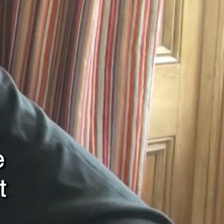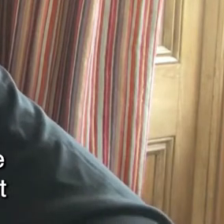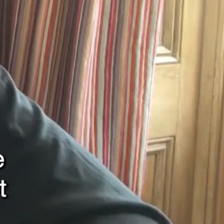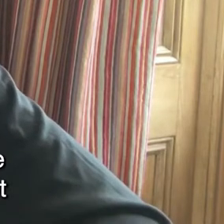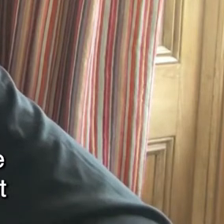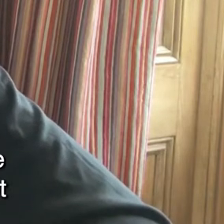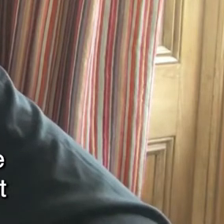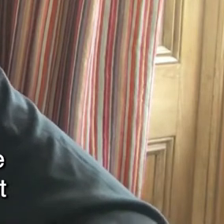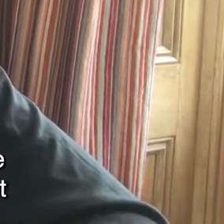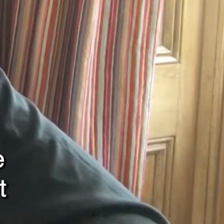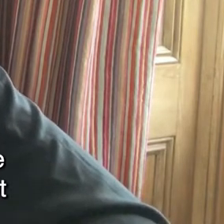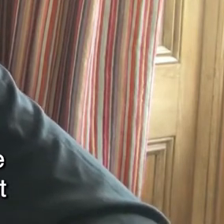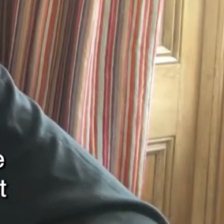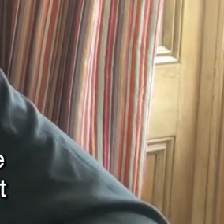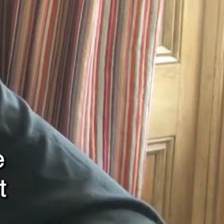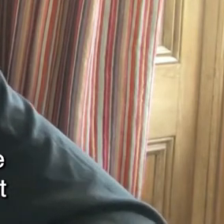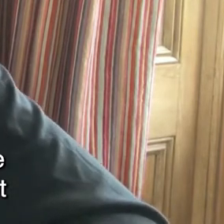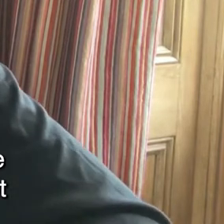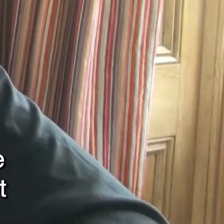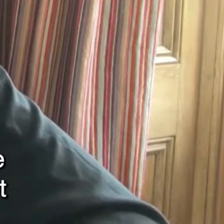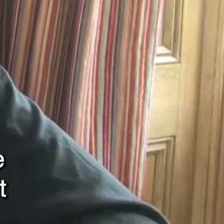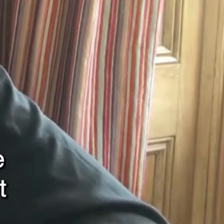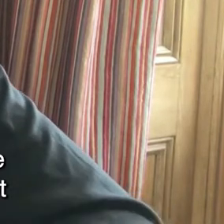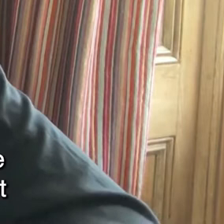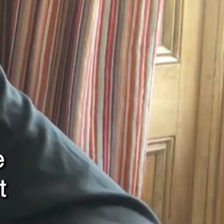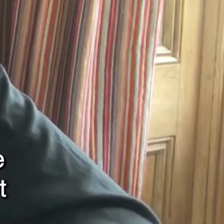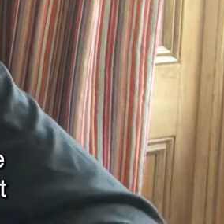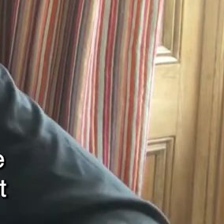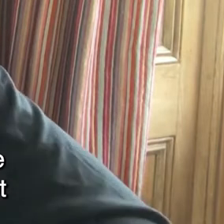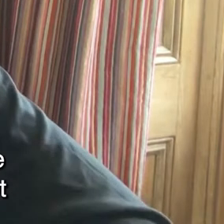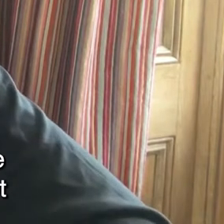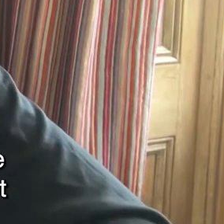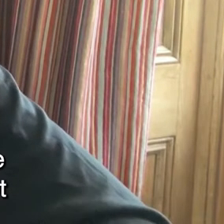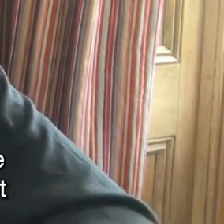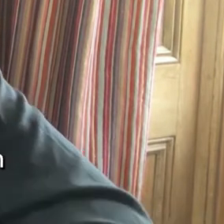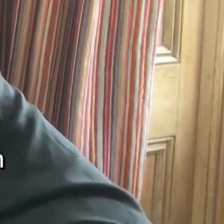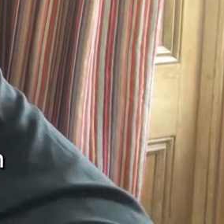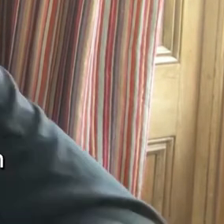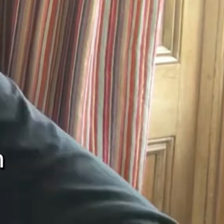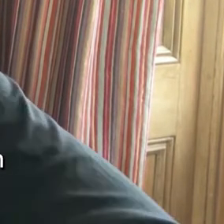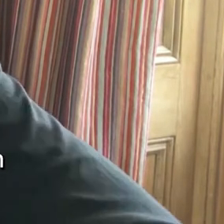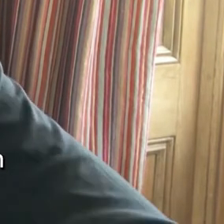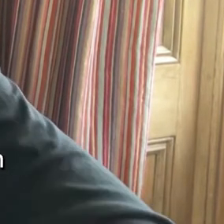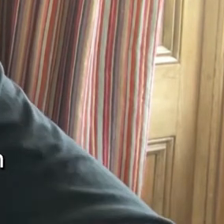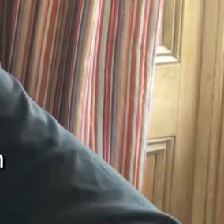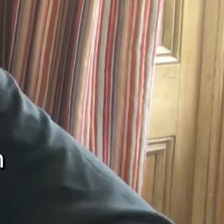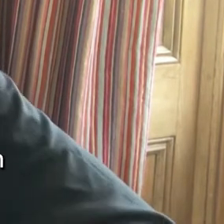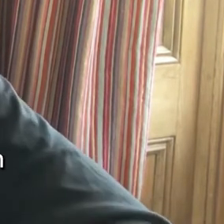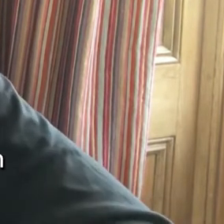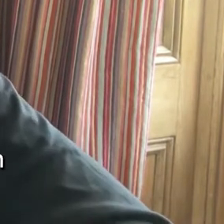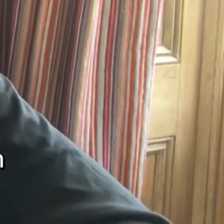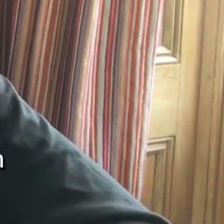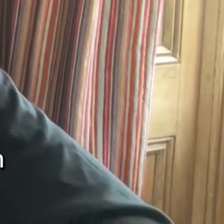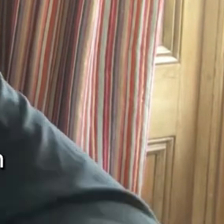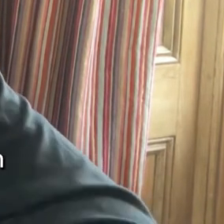British colonial authorities in Kenya tried to destroy much of their own archives before independence, I wonder why? To the reality of street life in